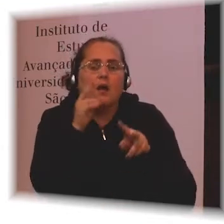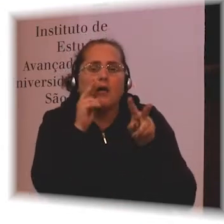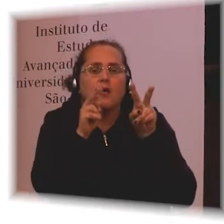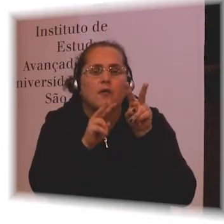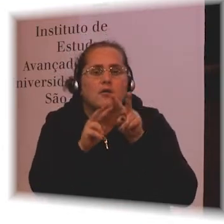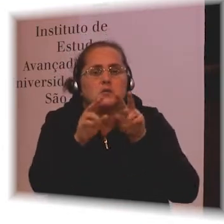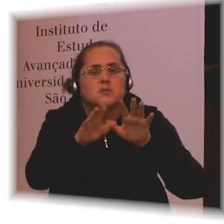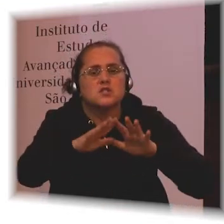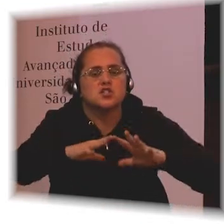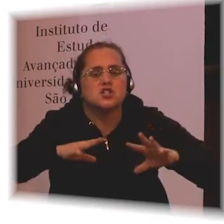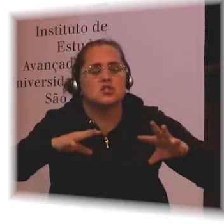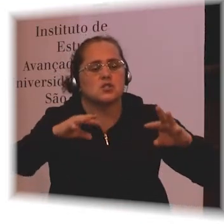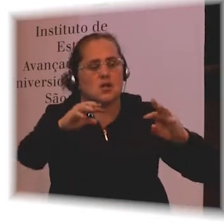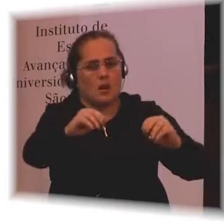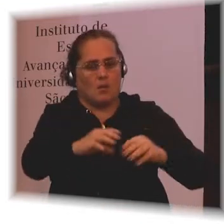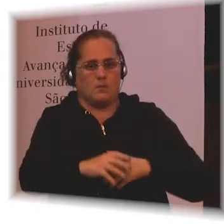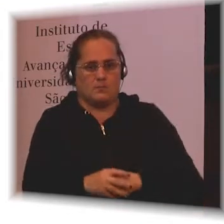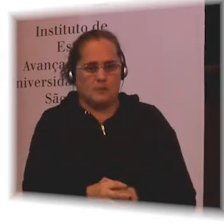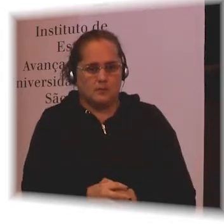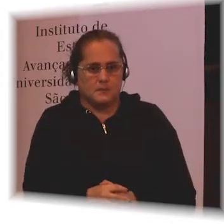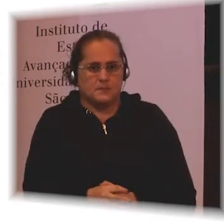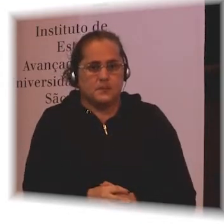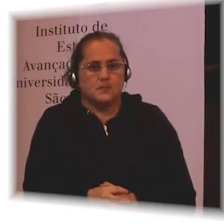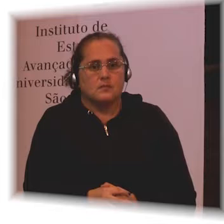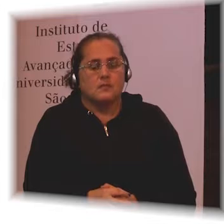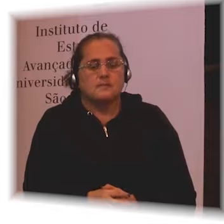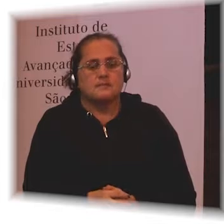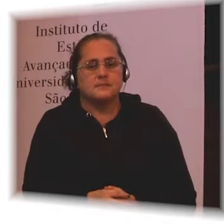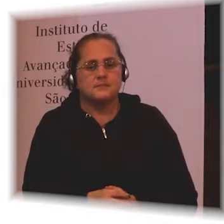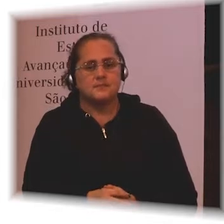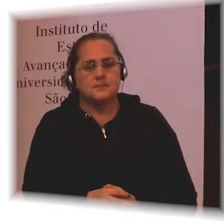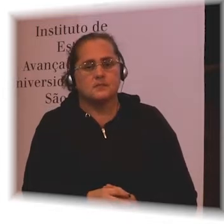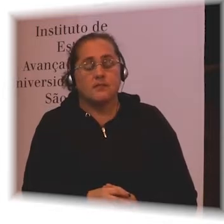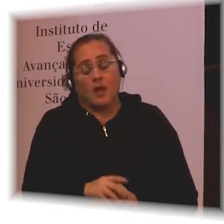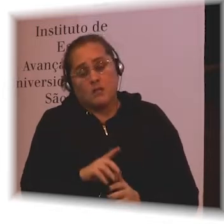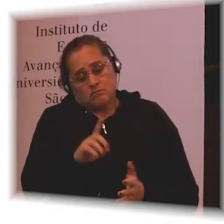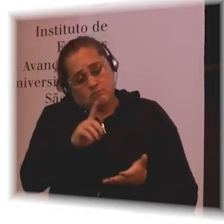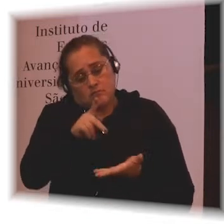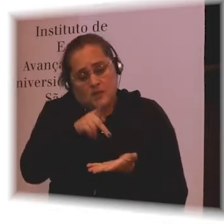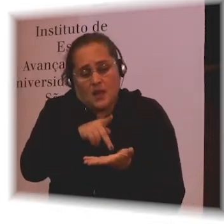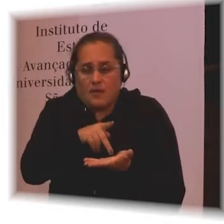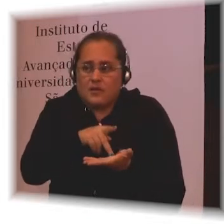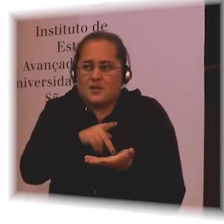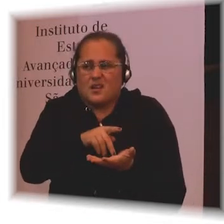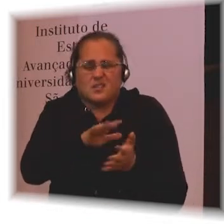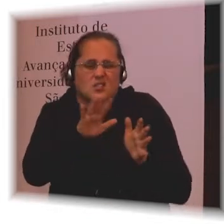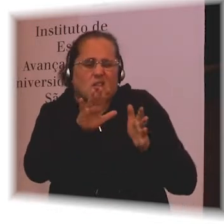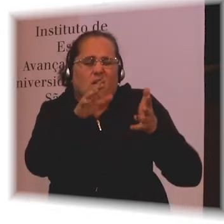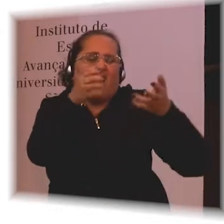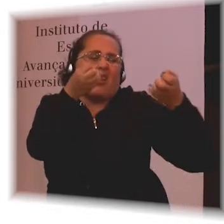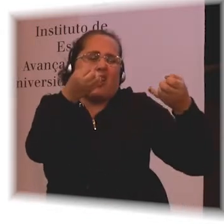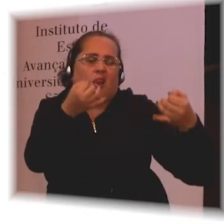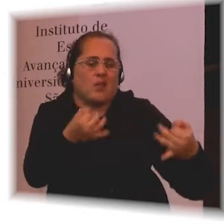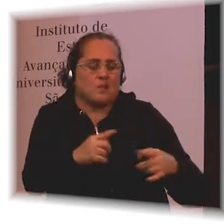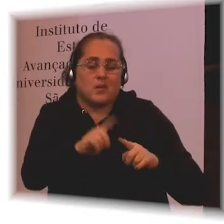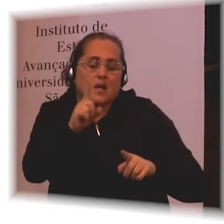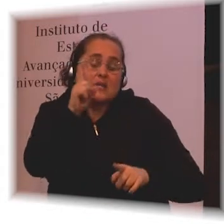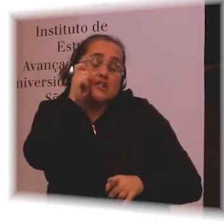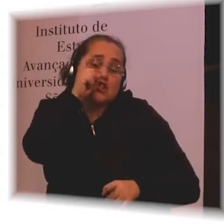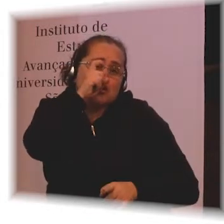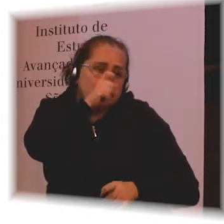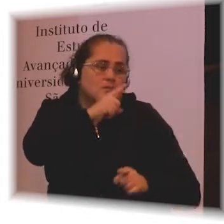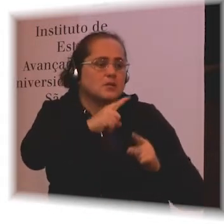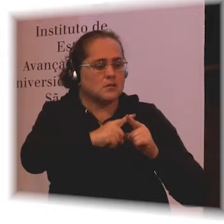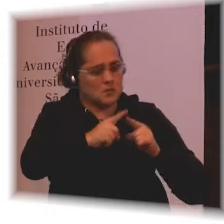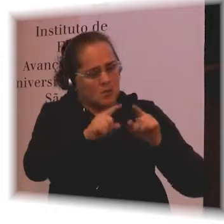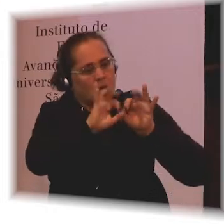at physical impairment, which is very complicated because it's such a big spectrum. So this is one of the areas where we're very busy